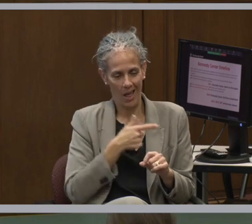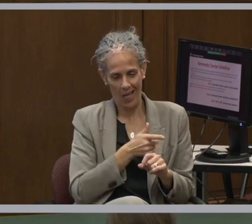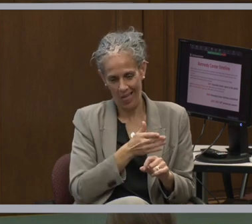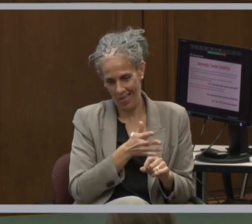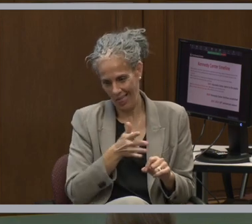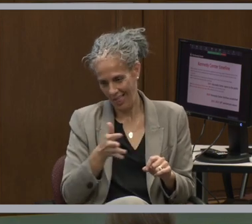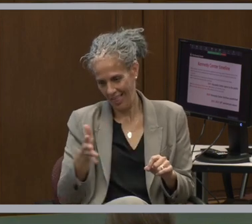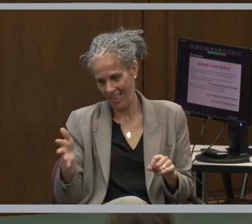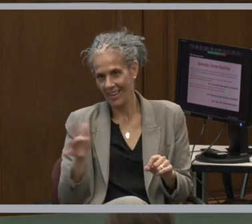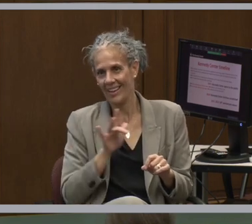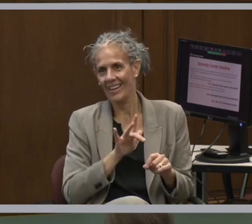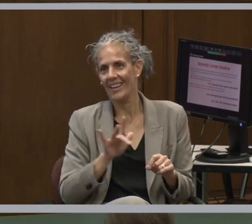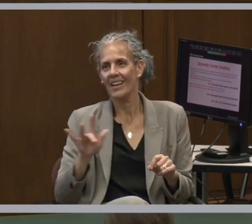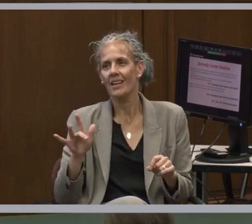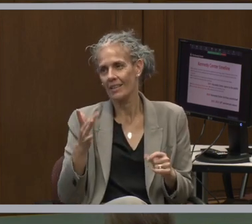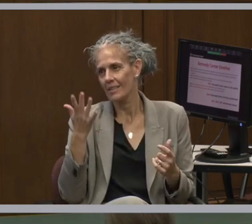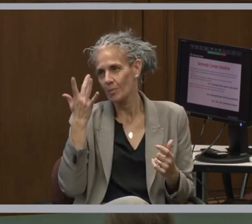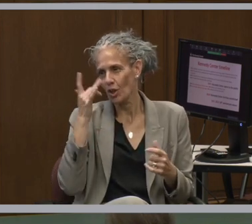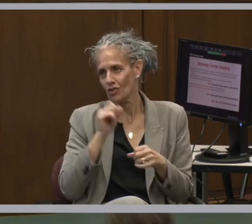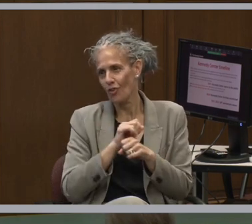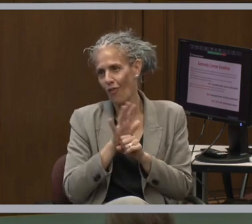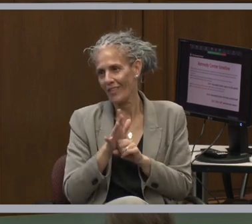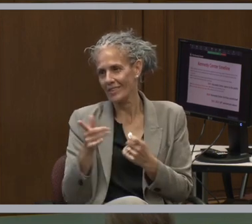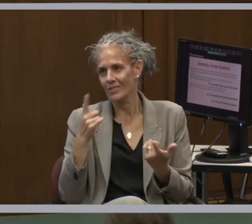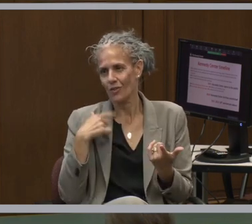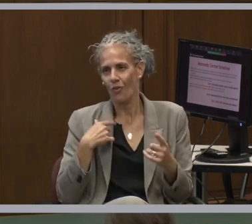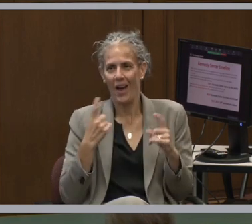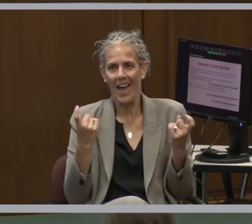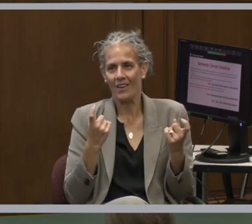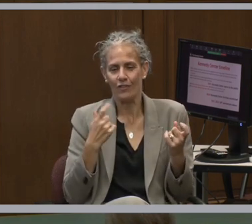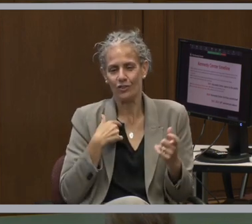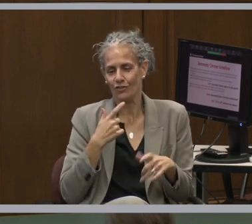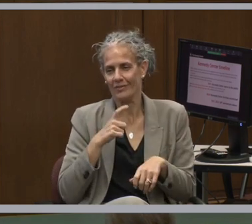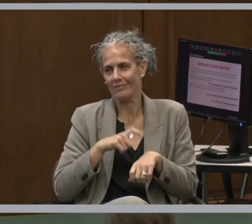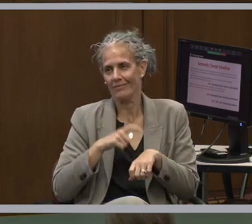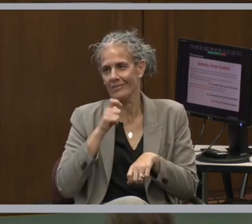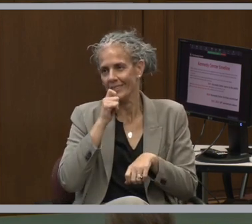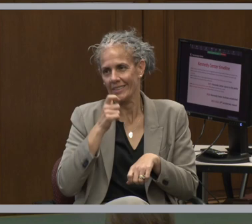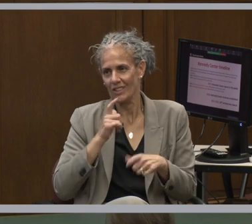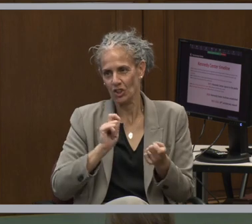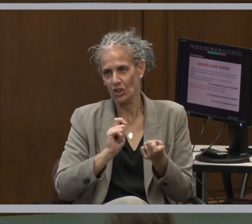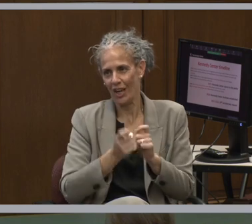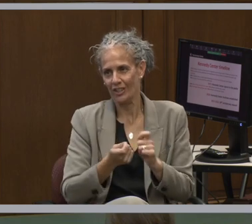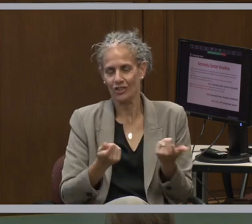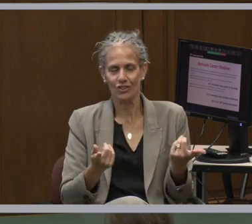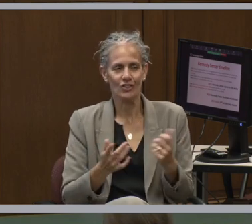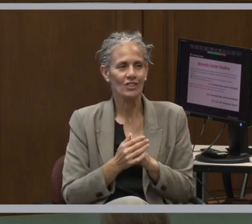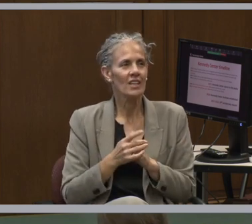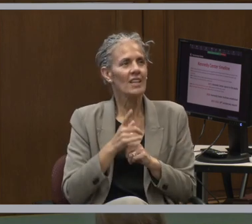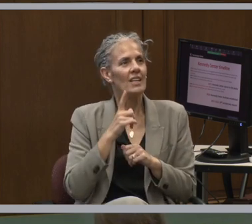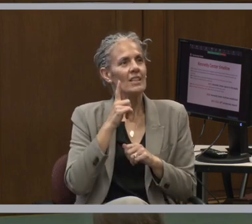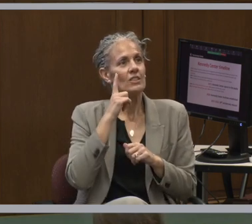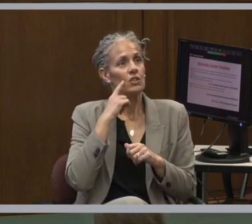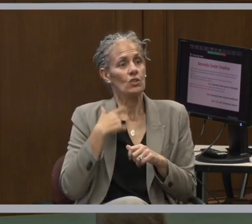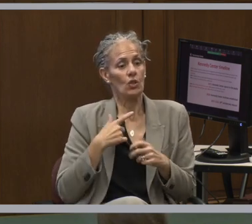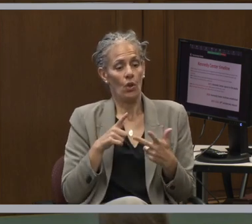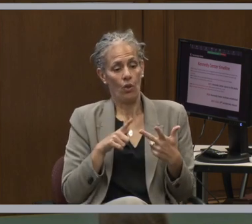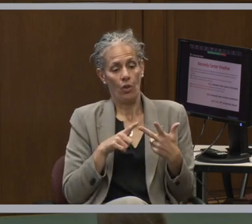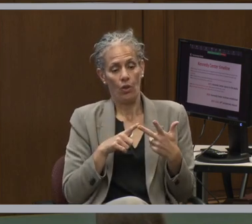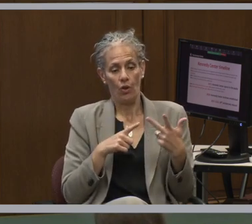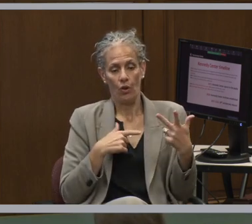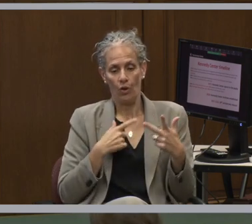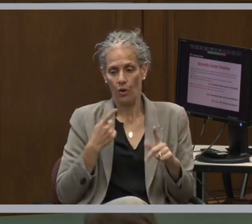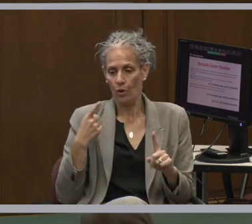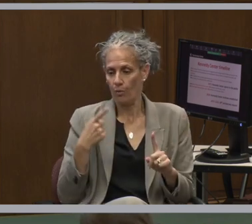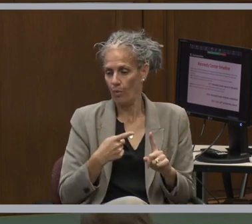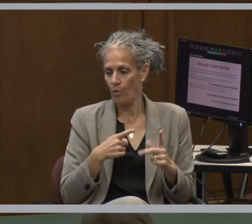against and, you know, an anniversary deadline that doesn't change even for world events. The third point that I make here, as